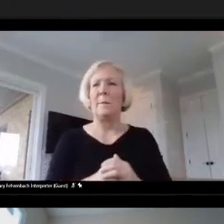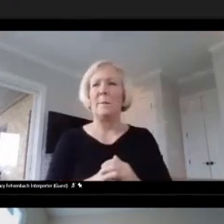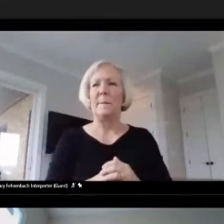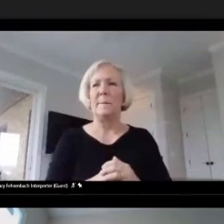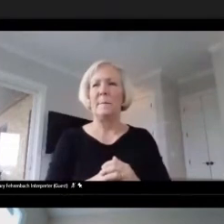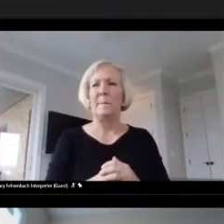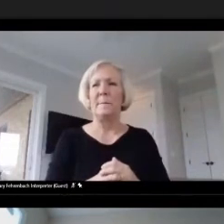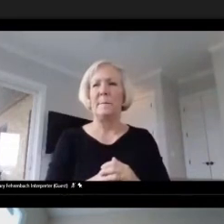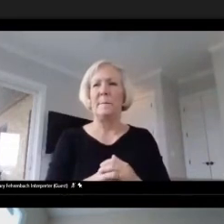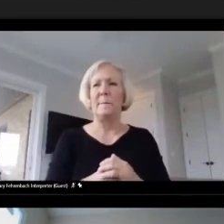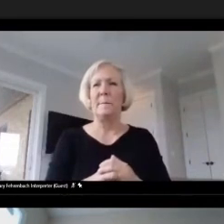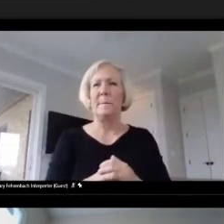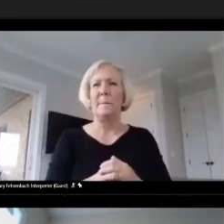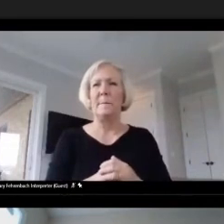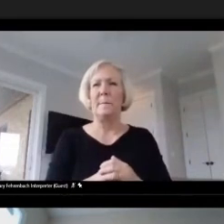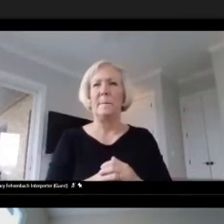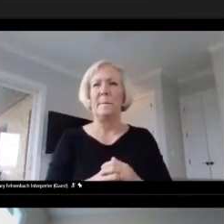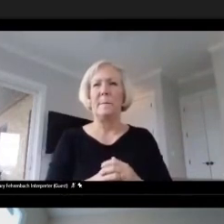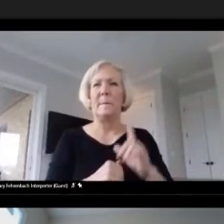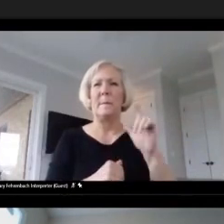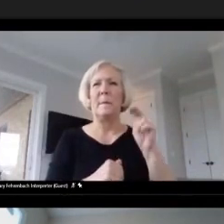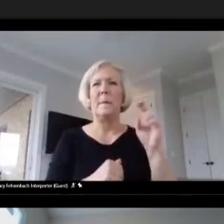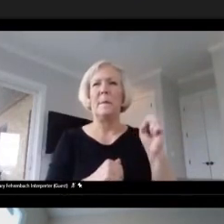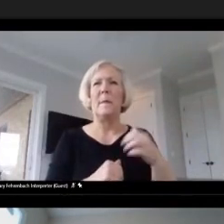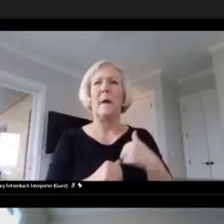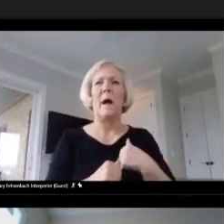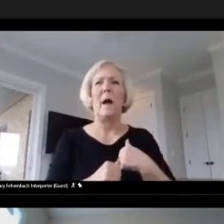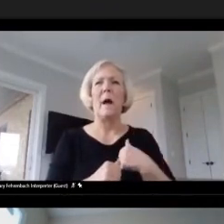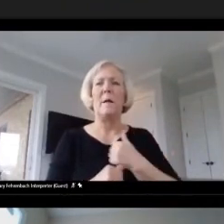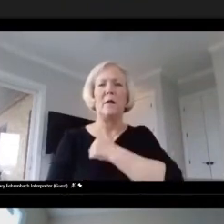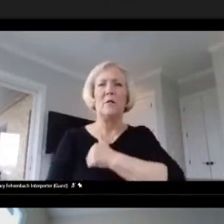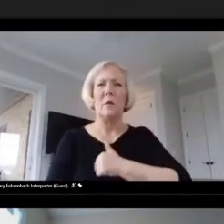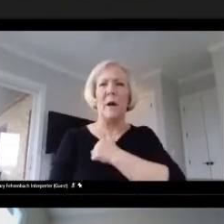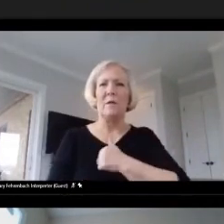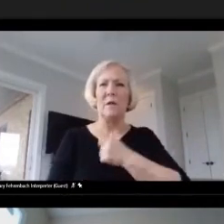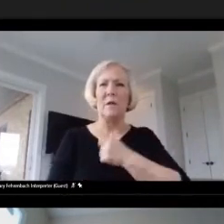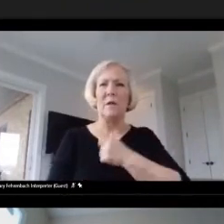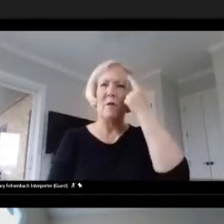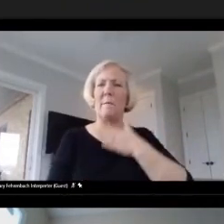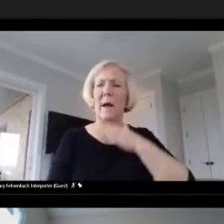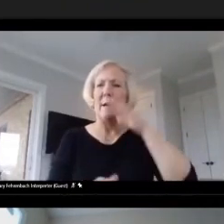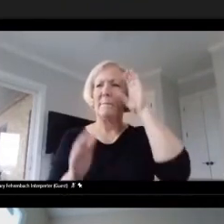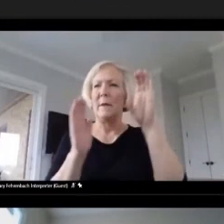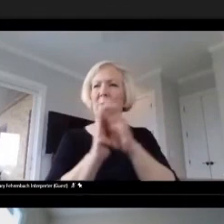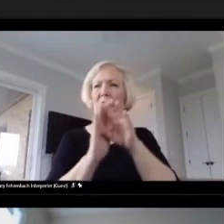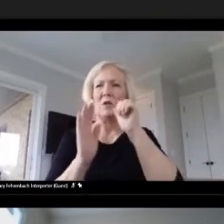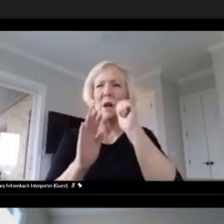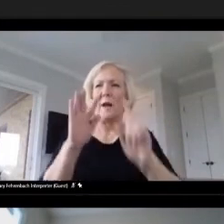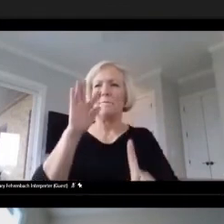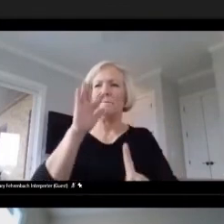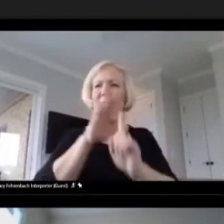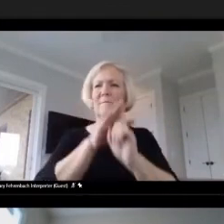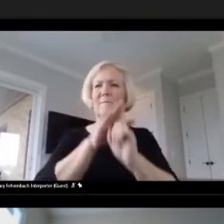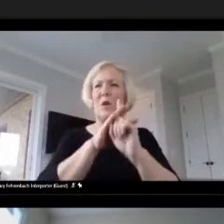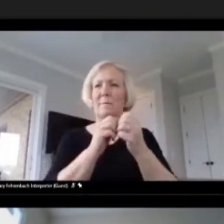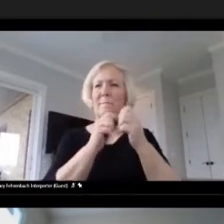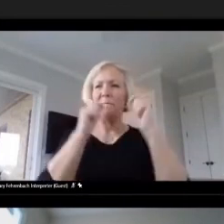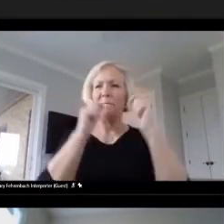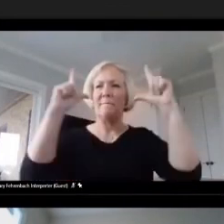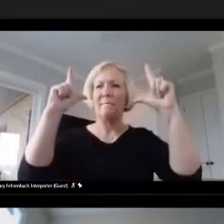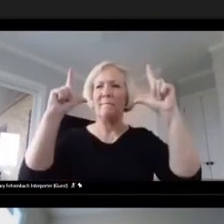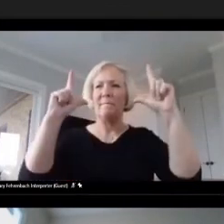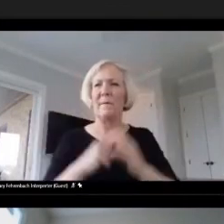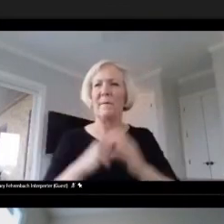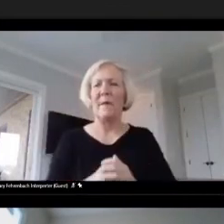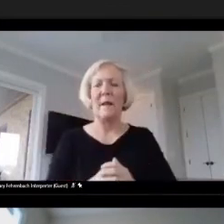And then I apologize for my picture not showing. There's